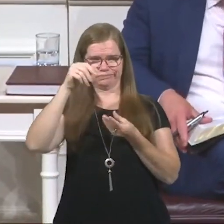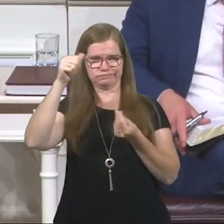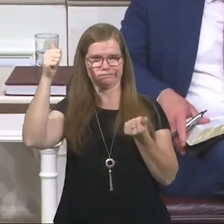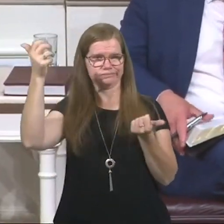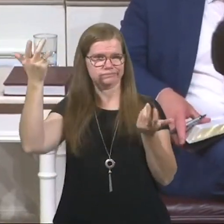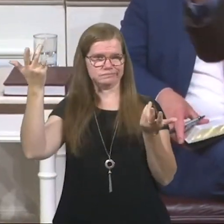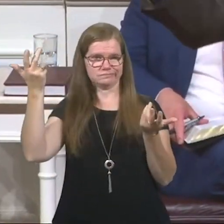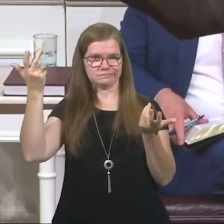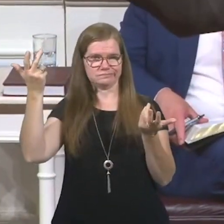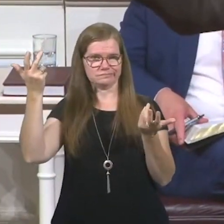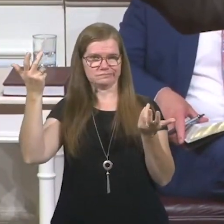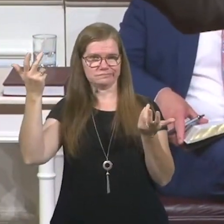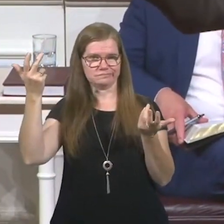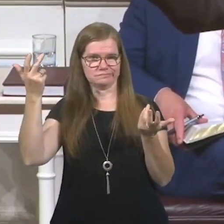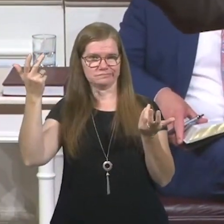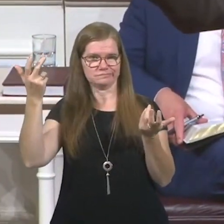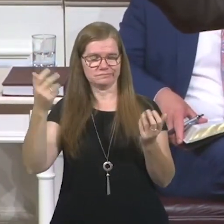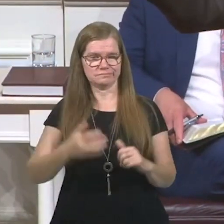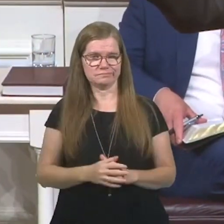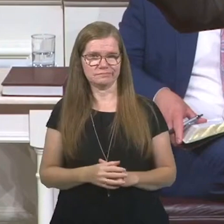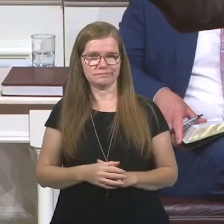a little time and it quickly goes away.